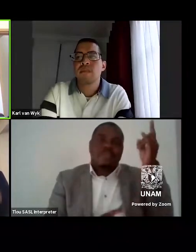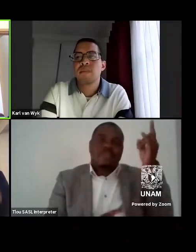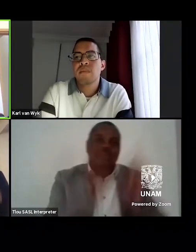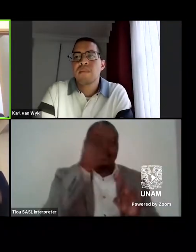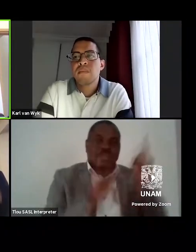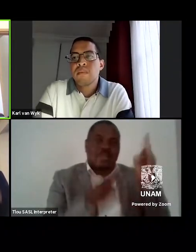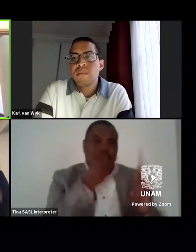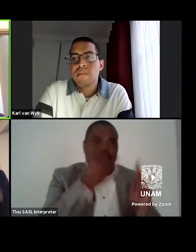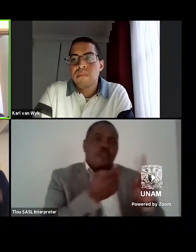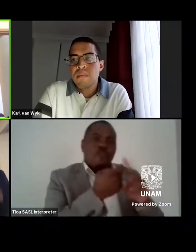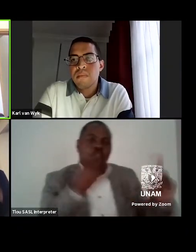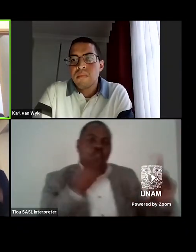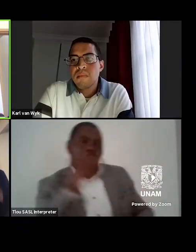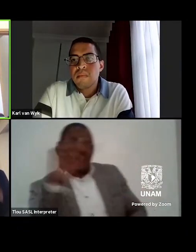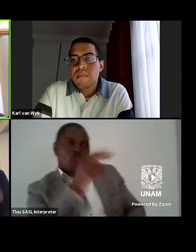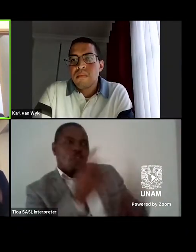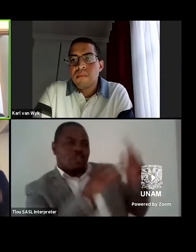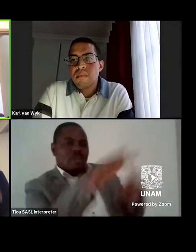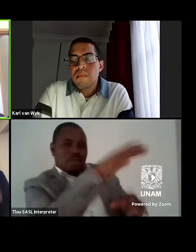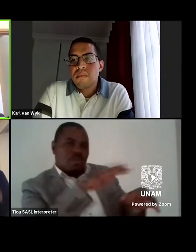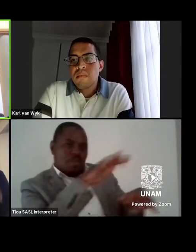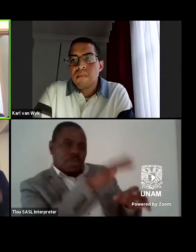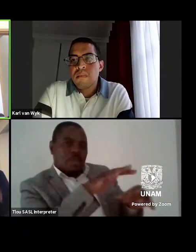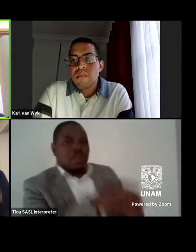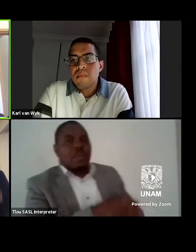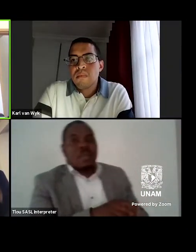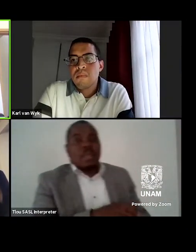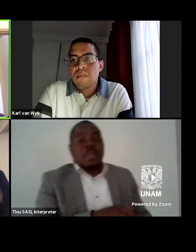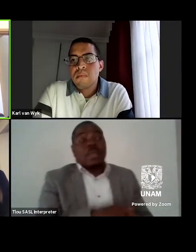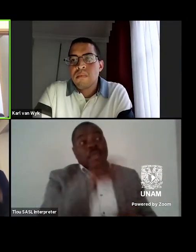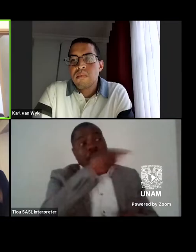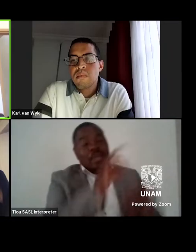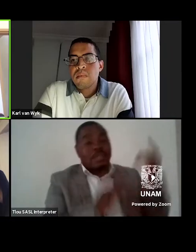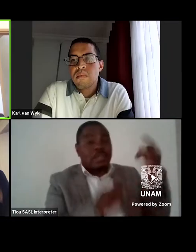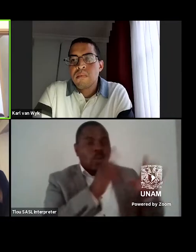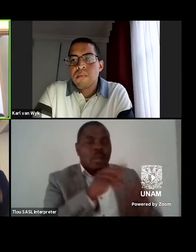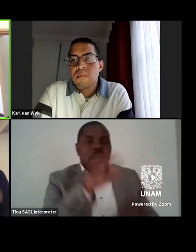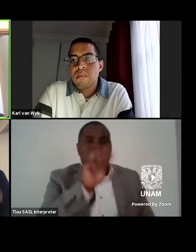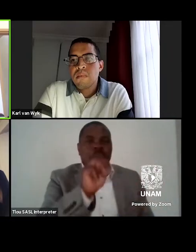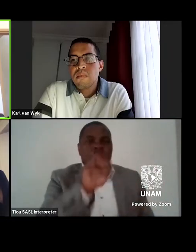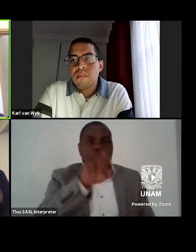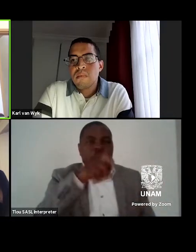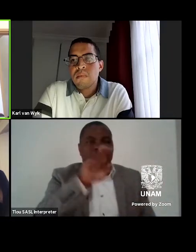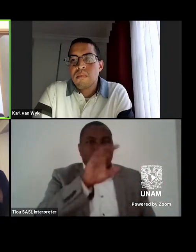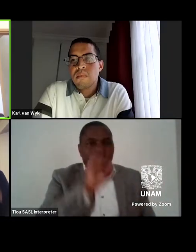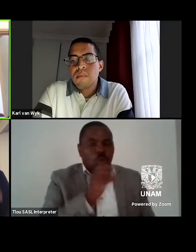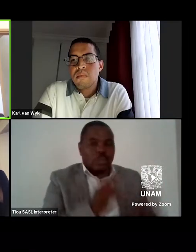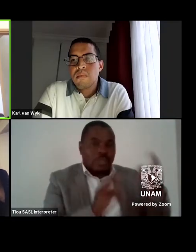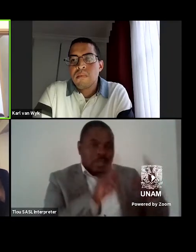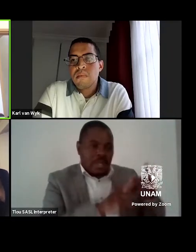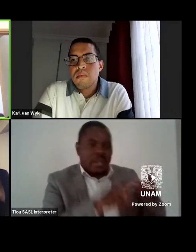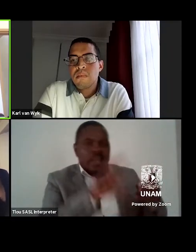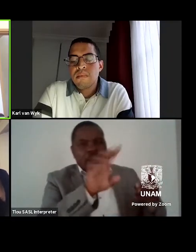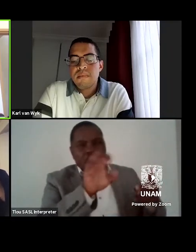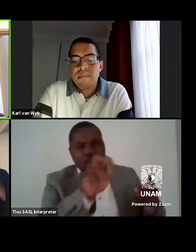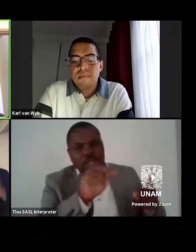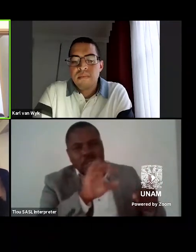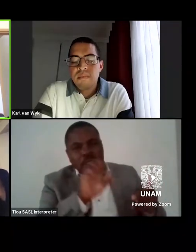cosmopolitan view also it is the Mexico City but it's also Venetia but it's also